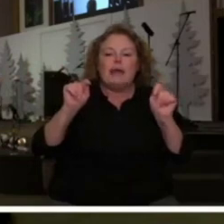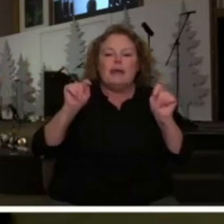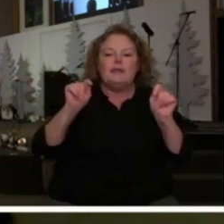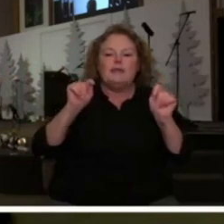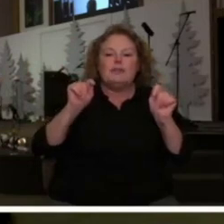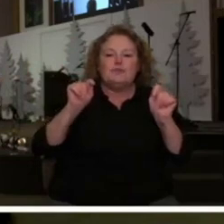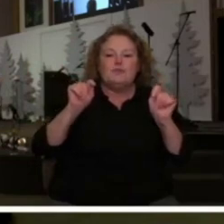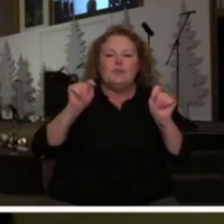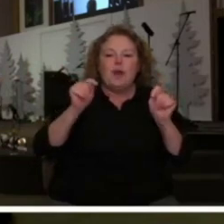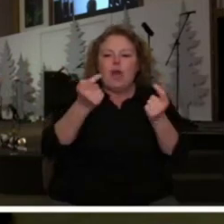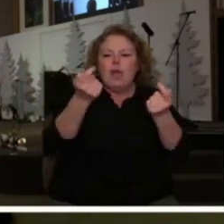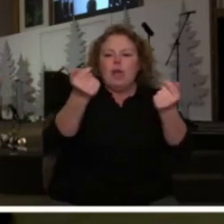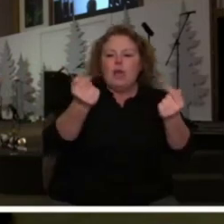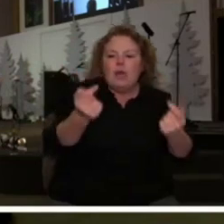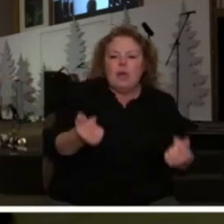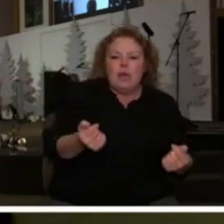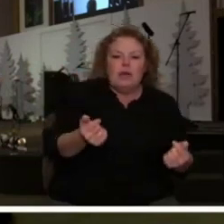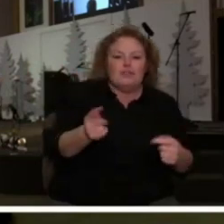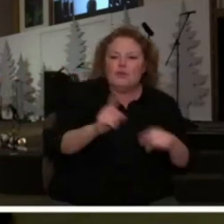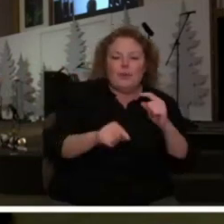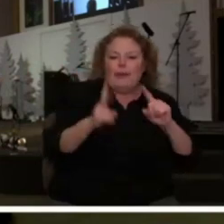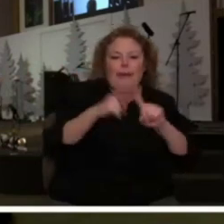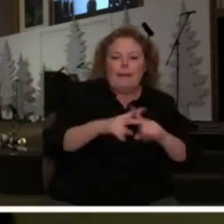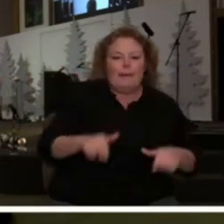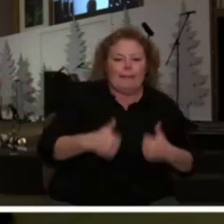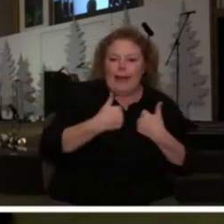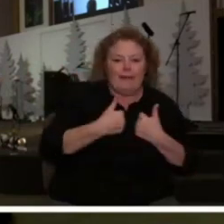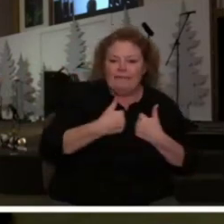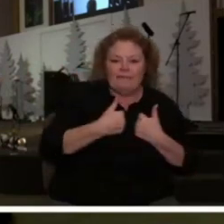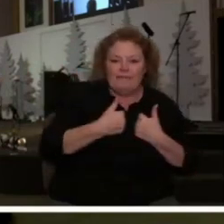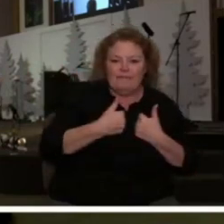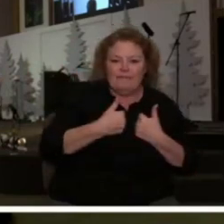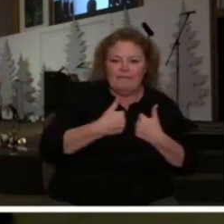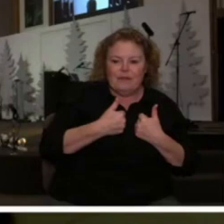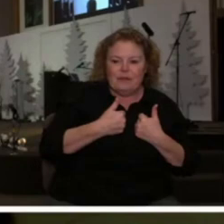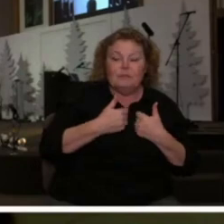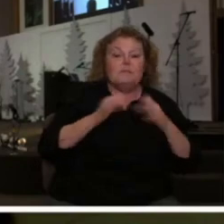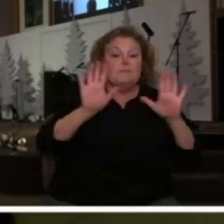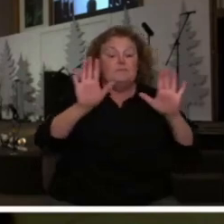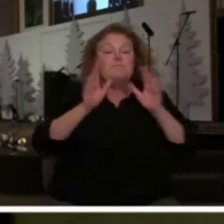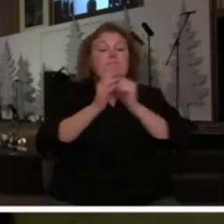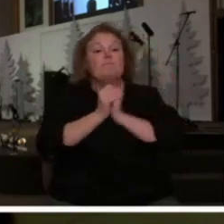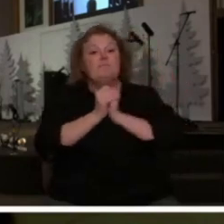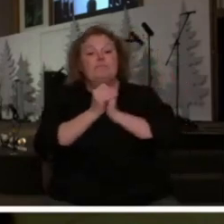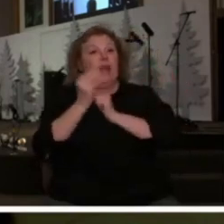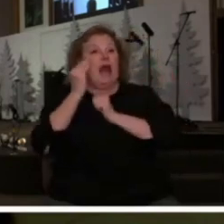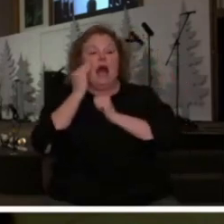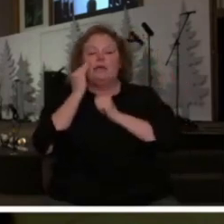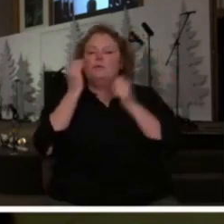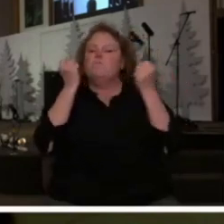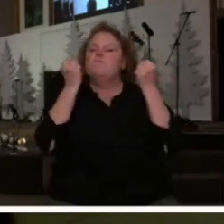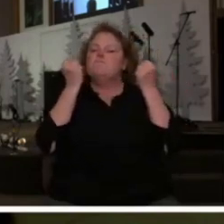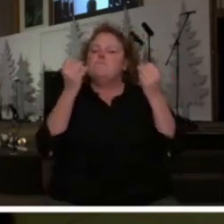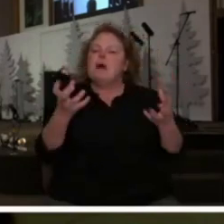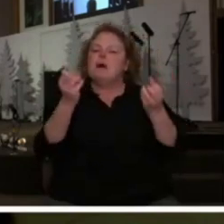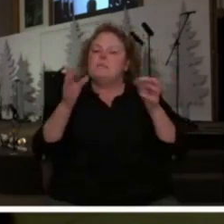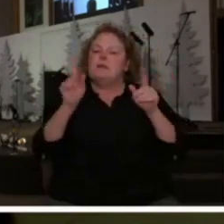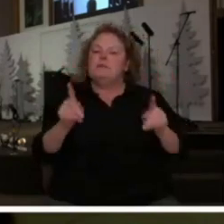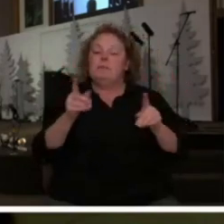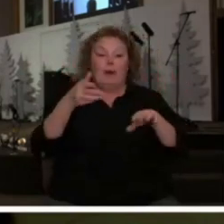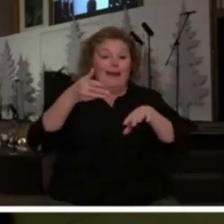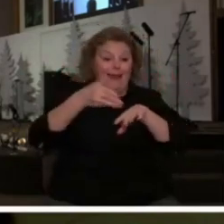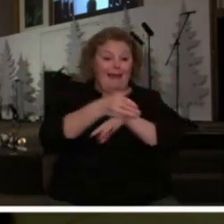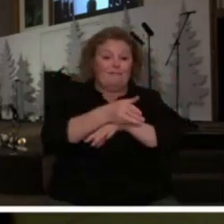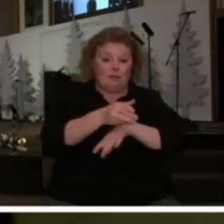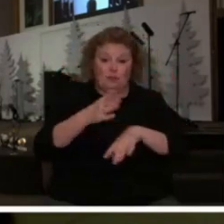life. Here's how that looks sometimes. I've had more people than I can tell you about come to me at the end of a service and